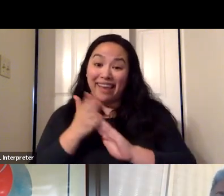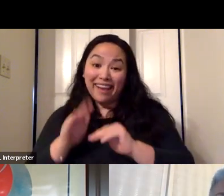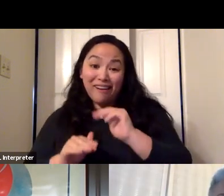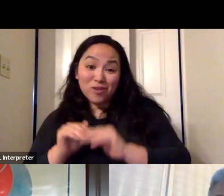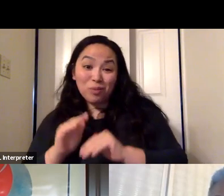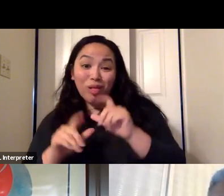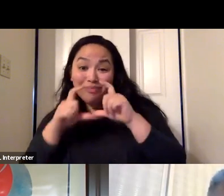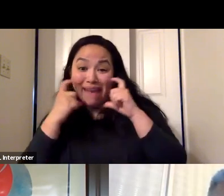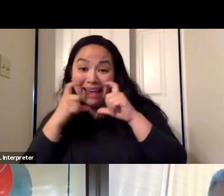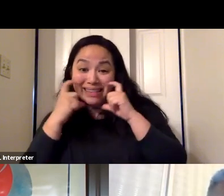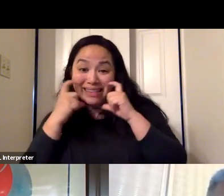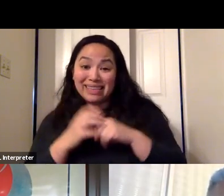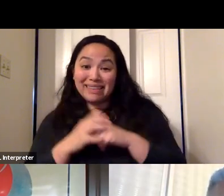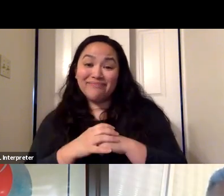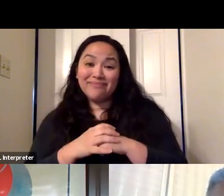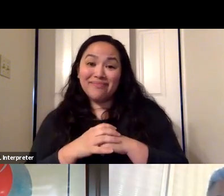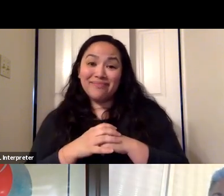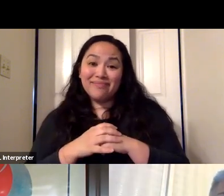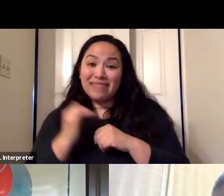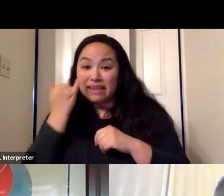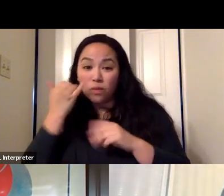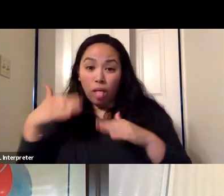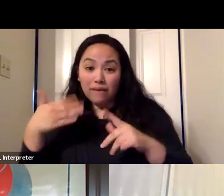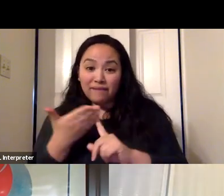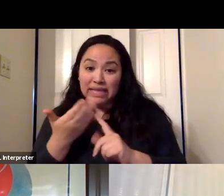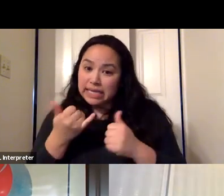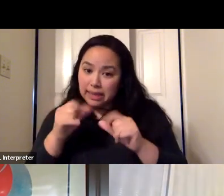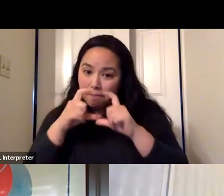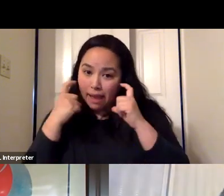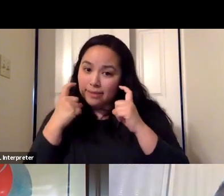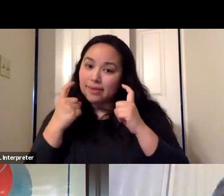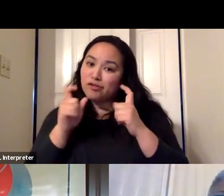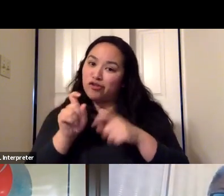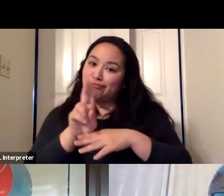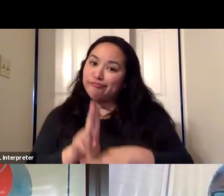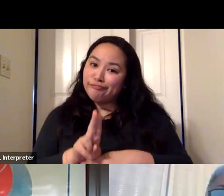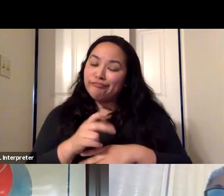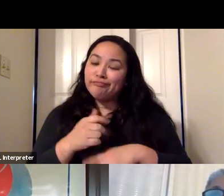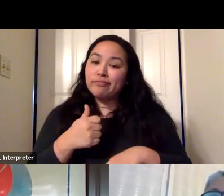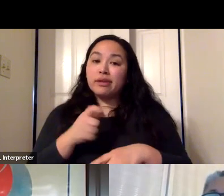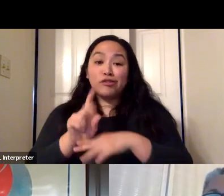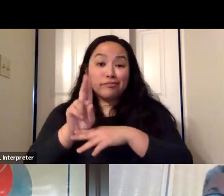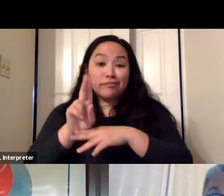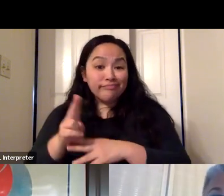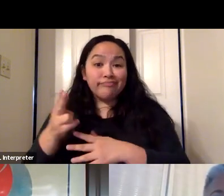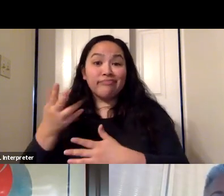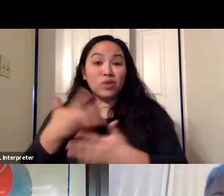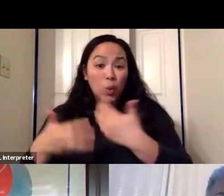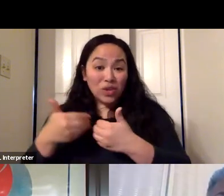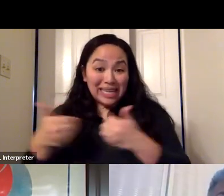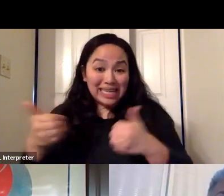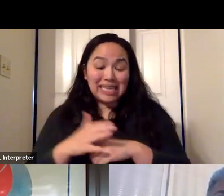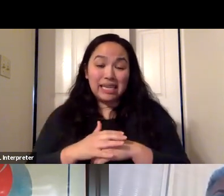masking if you're still not sold on it, to get comfortable with the distancing, to get comfortable with vaccination.